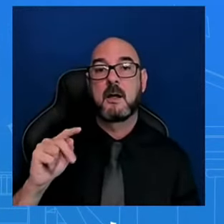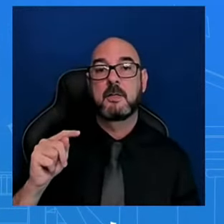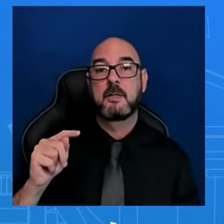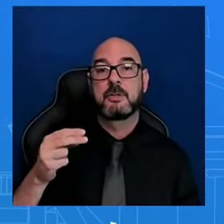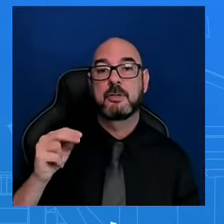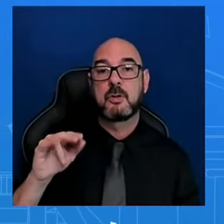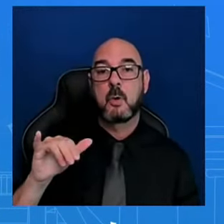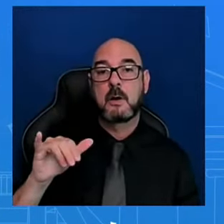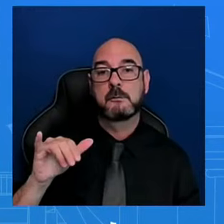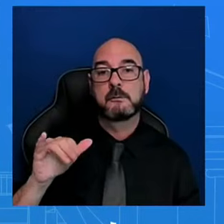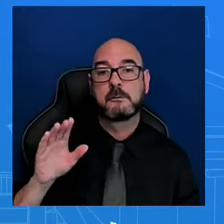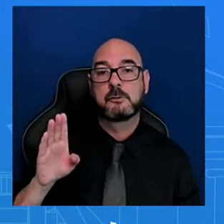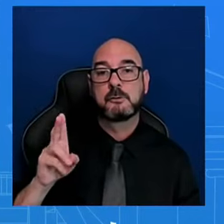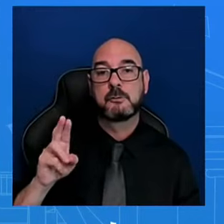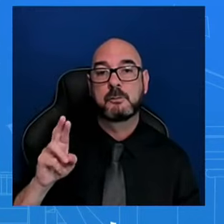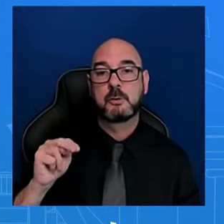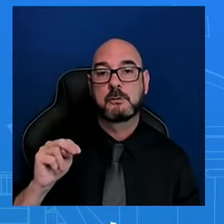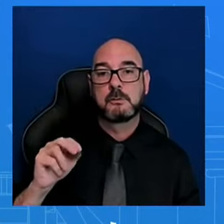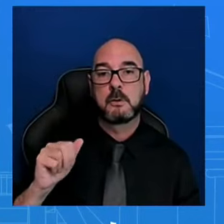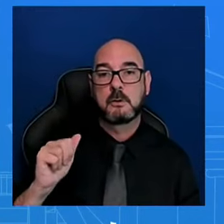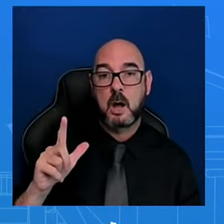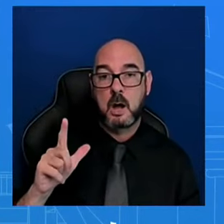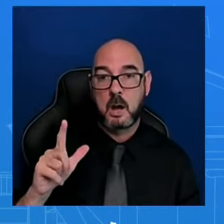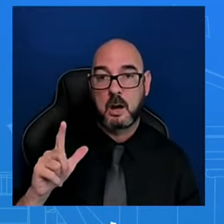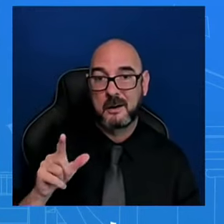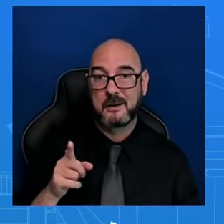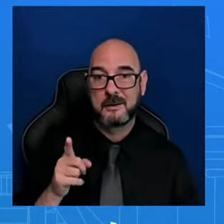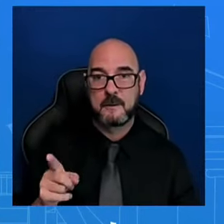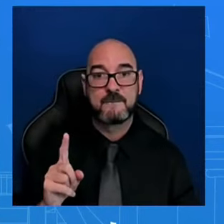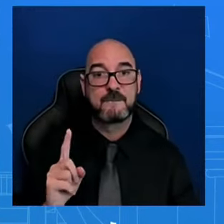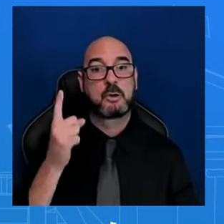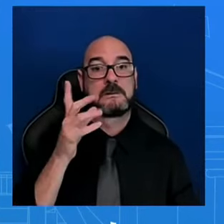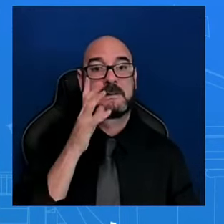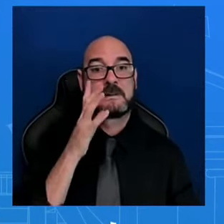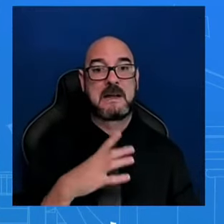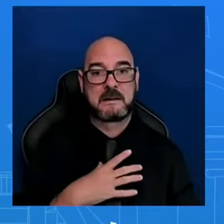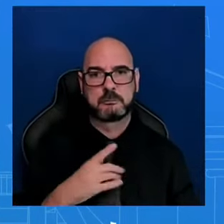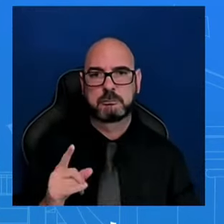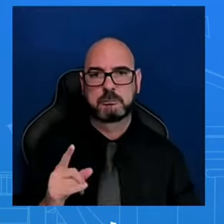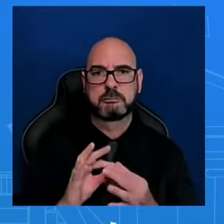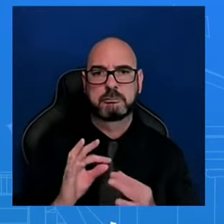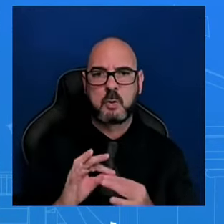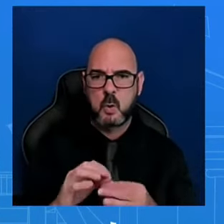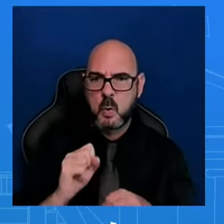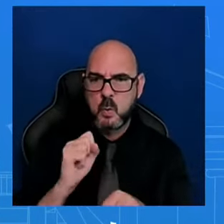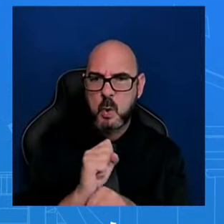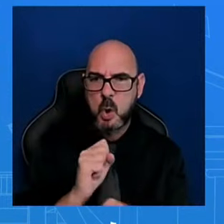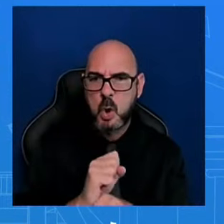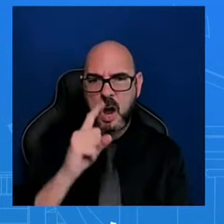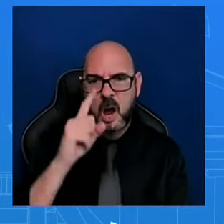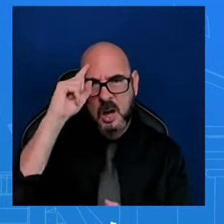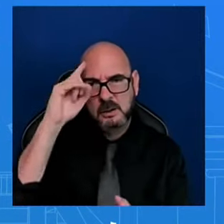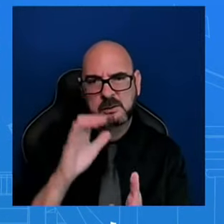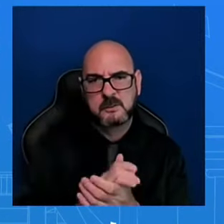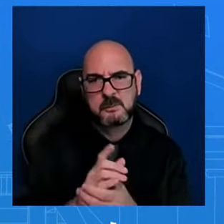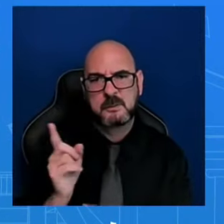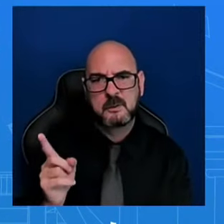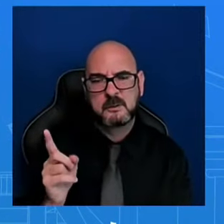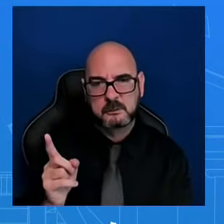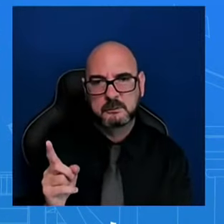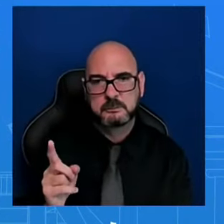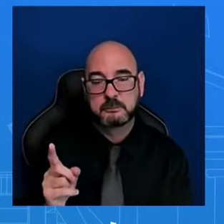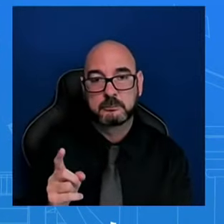husband. Three former colleagues have made allegations of sexual harassment against him, building on prior reports of bullying.